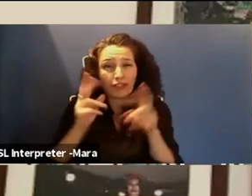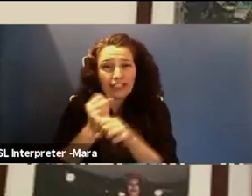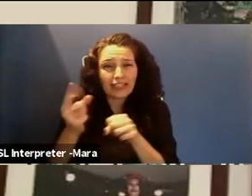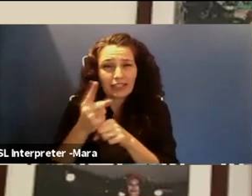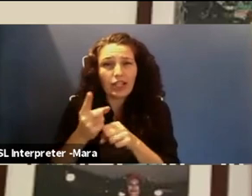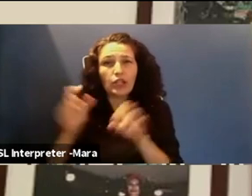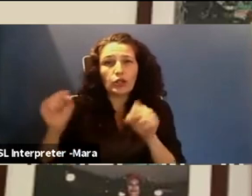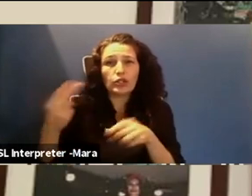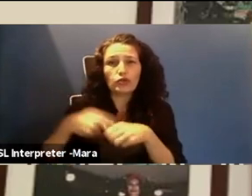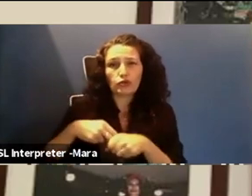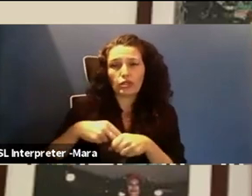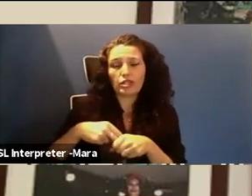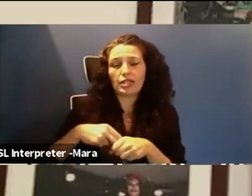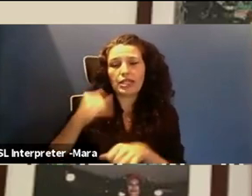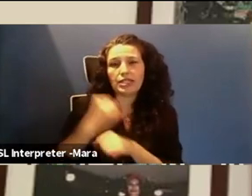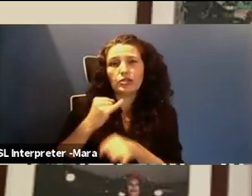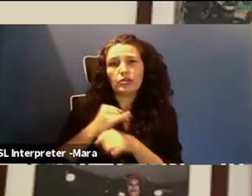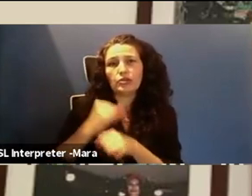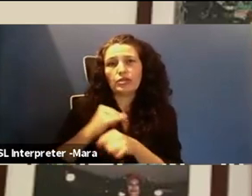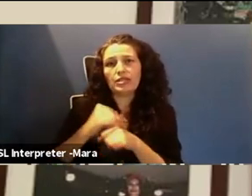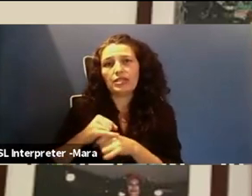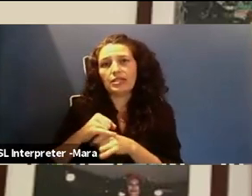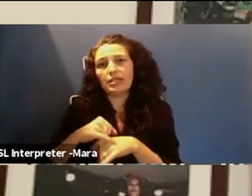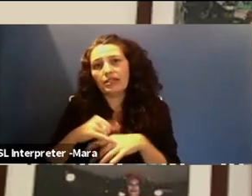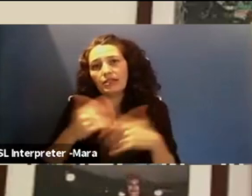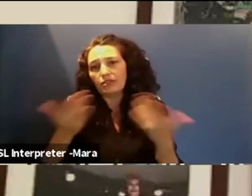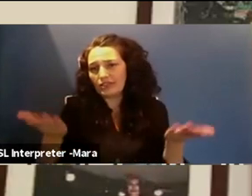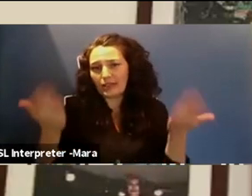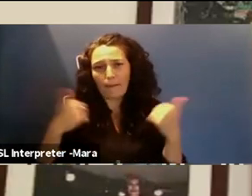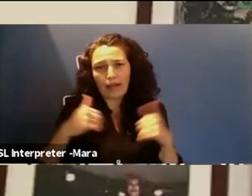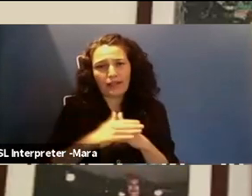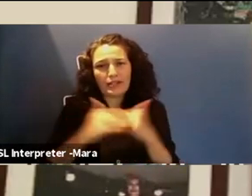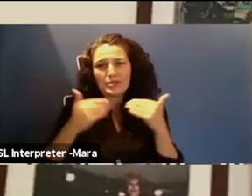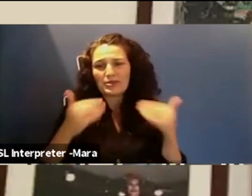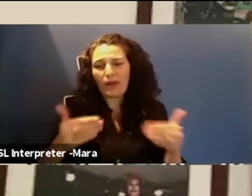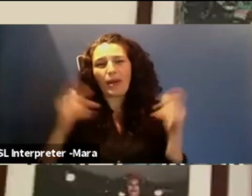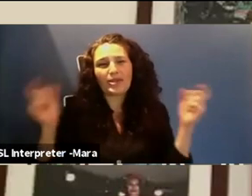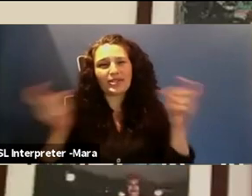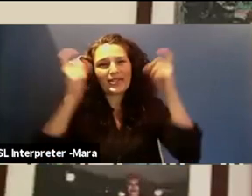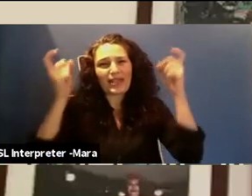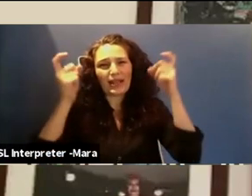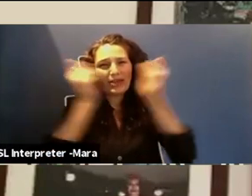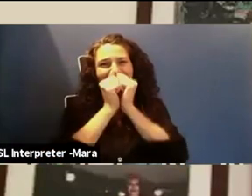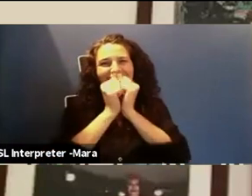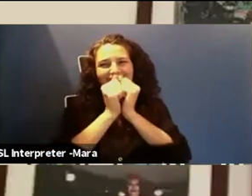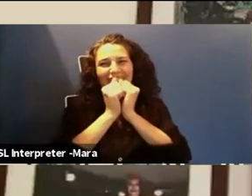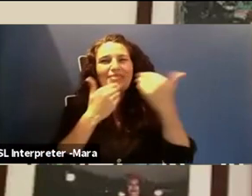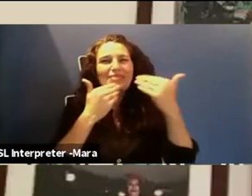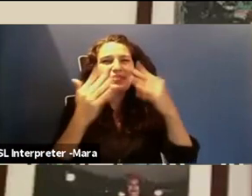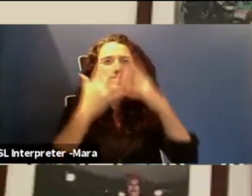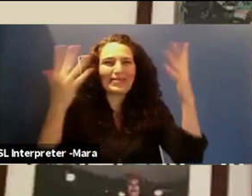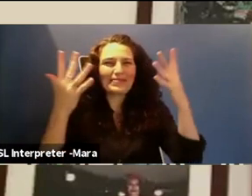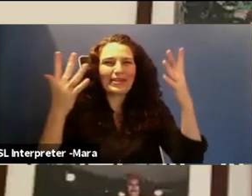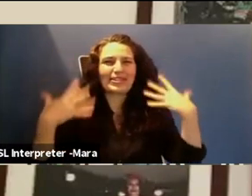.org. And, uh, let's all go out and celebrate. Thank you so much, everyone. Stay healthy.